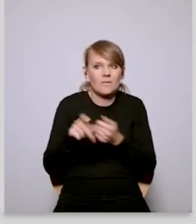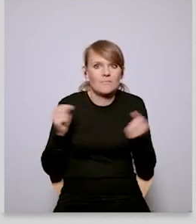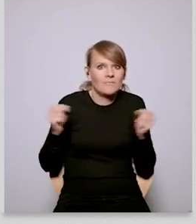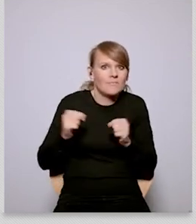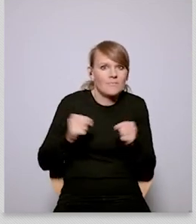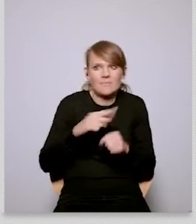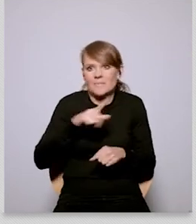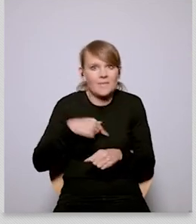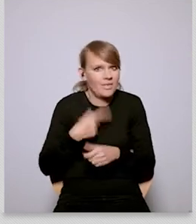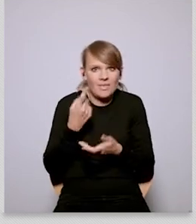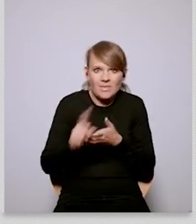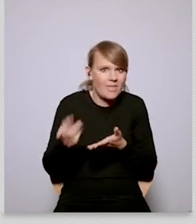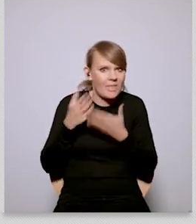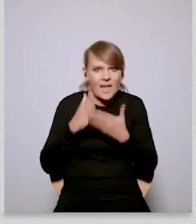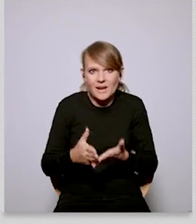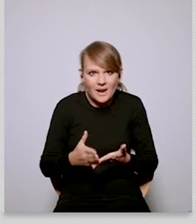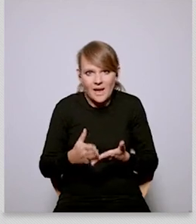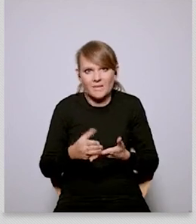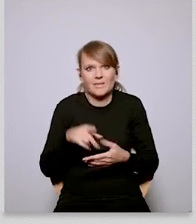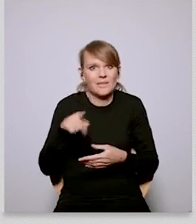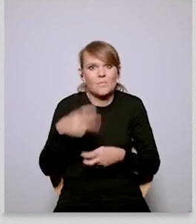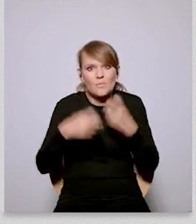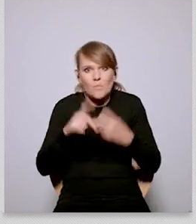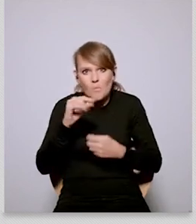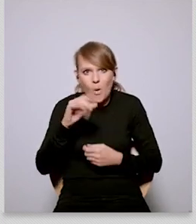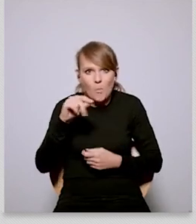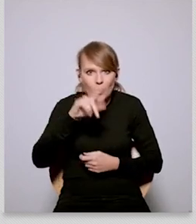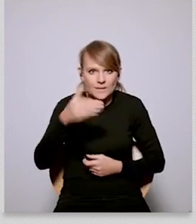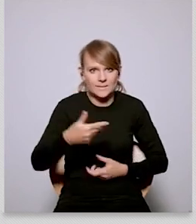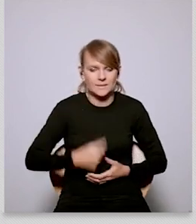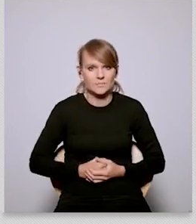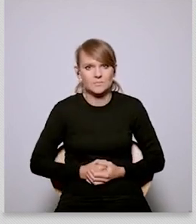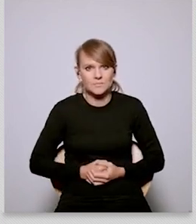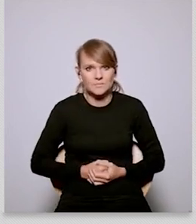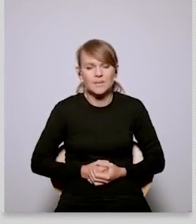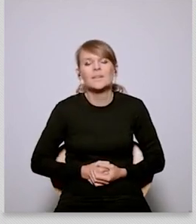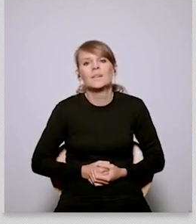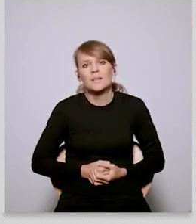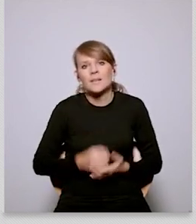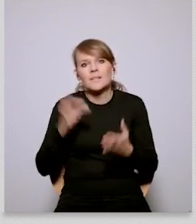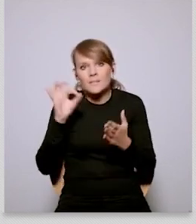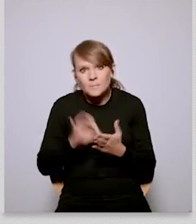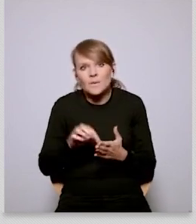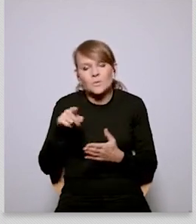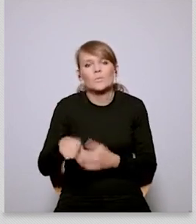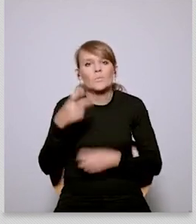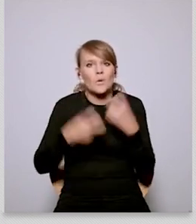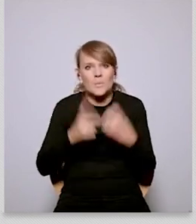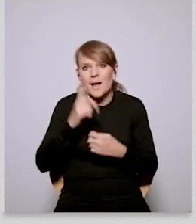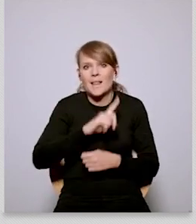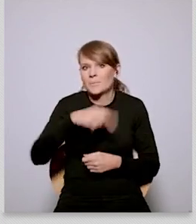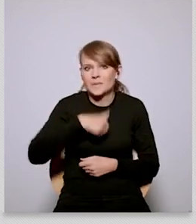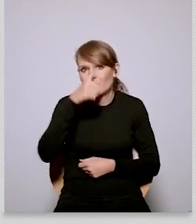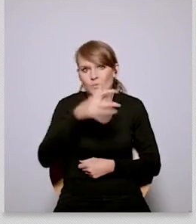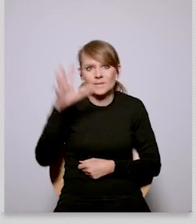progressive organizations and all that is underpinned by deep fear that we won't be able to cope with it